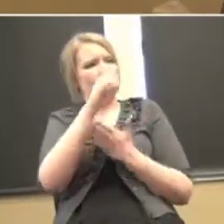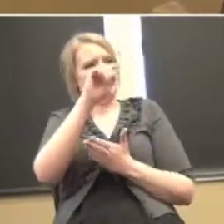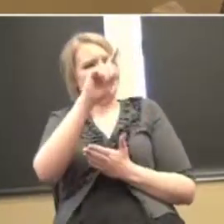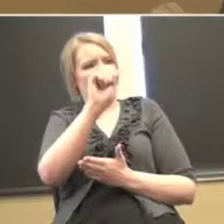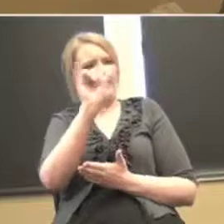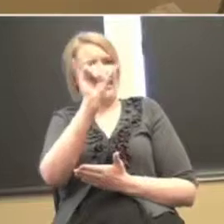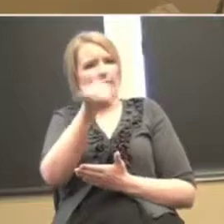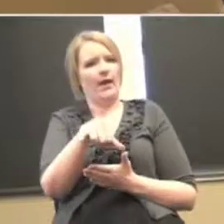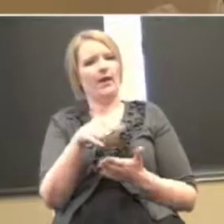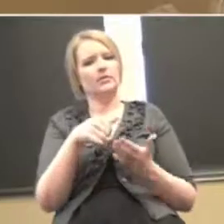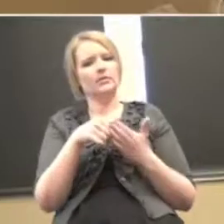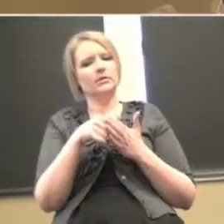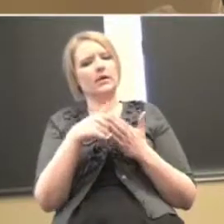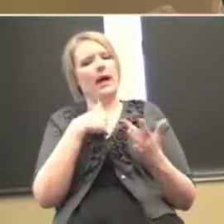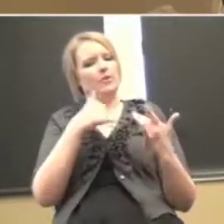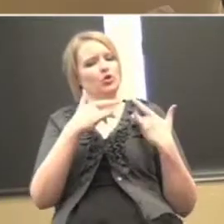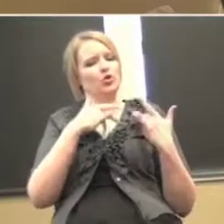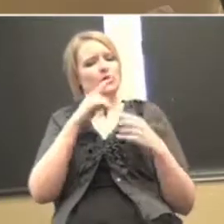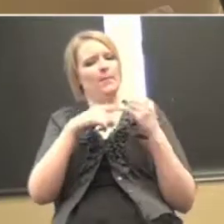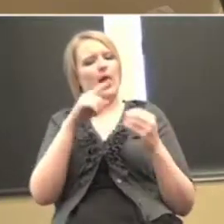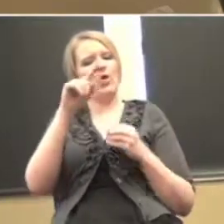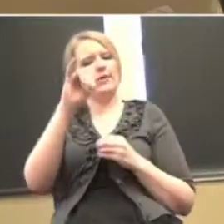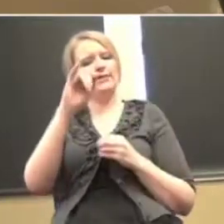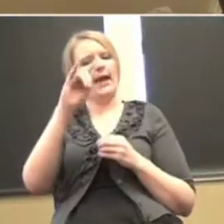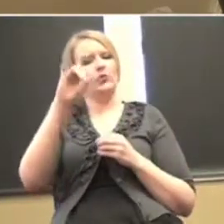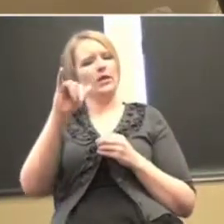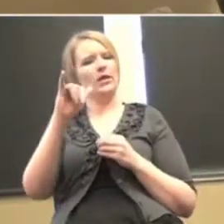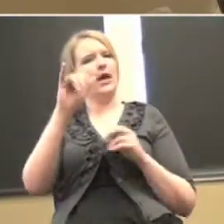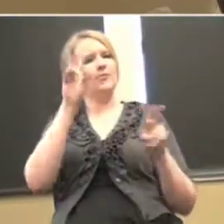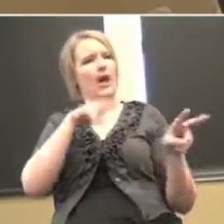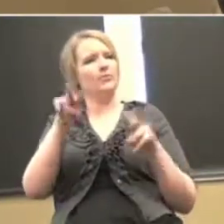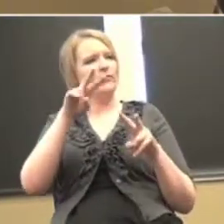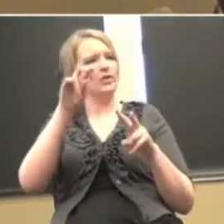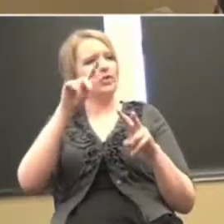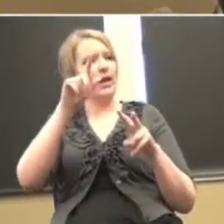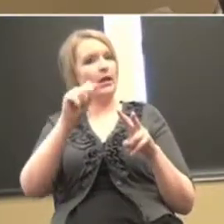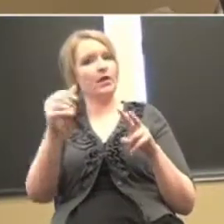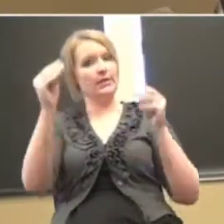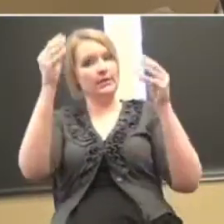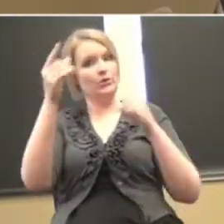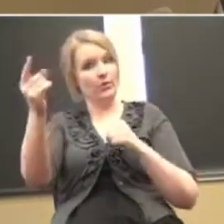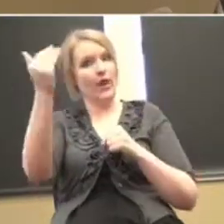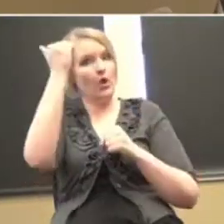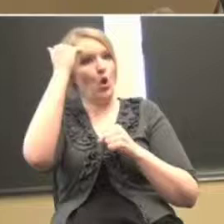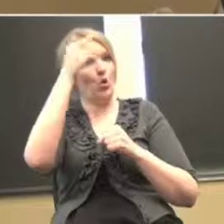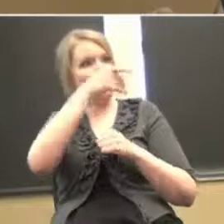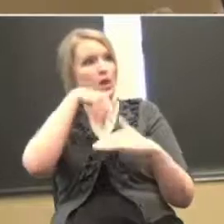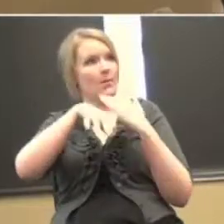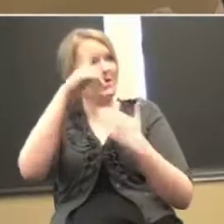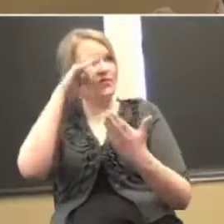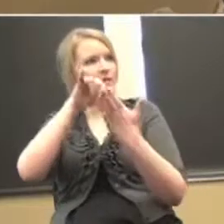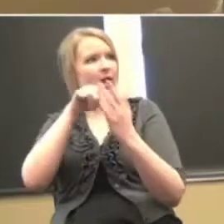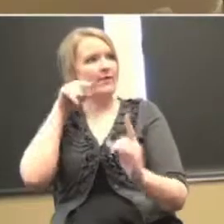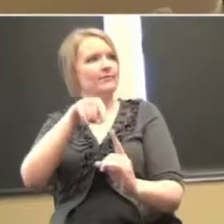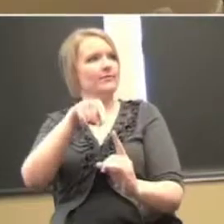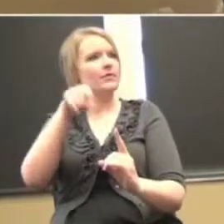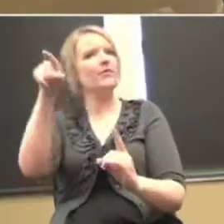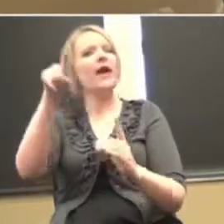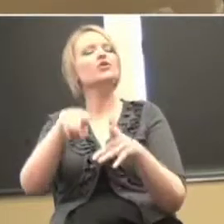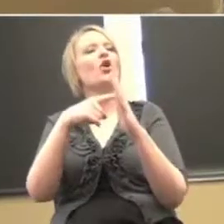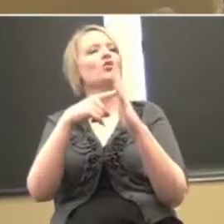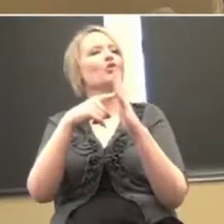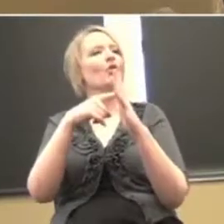I'd be concerned about the integrity of observation data when you're coming in and the teacher knows that that's what you're observing and they start to perform.